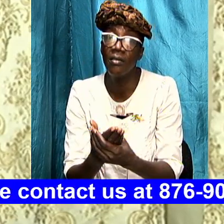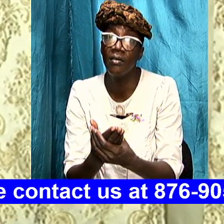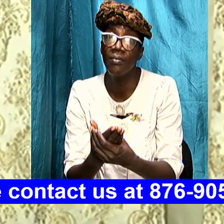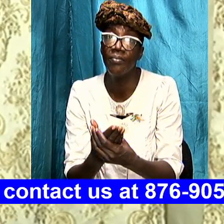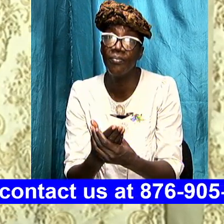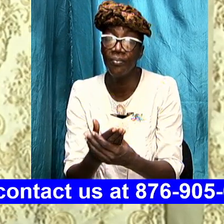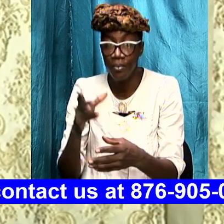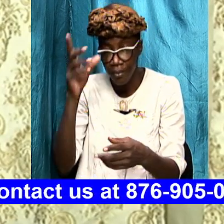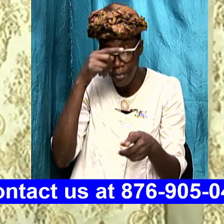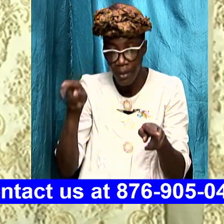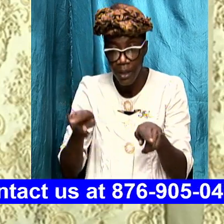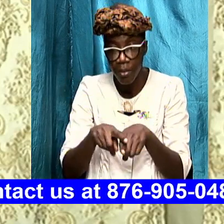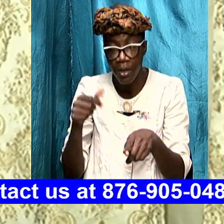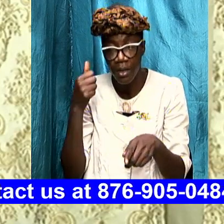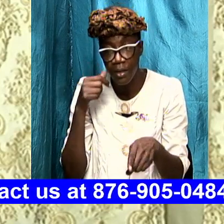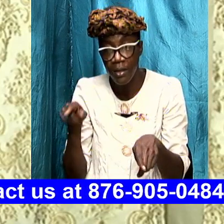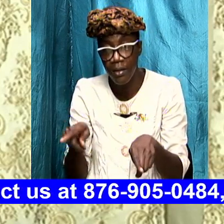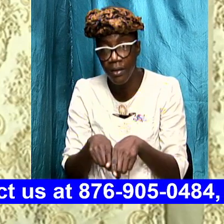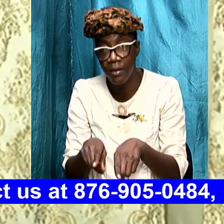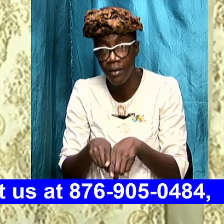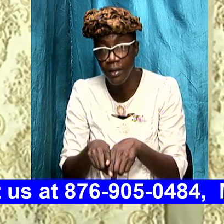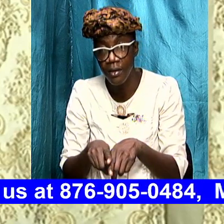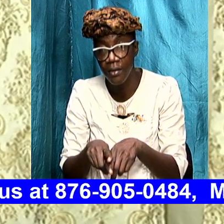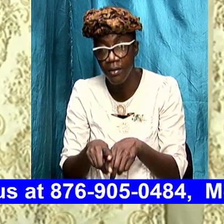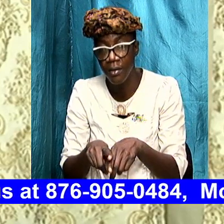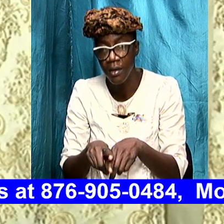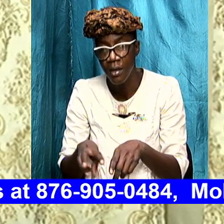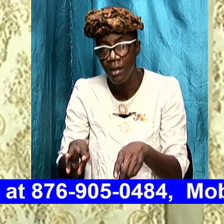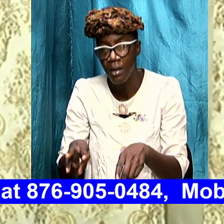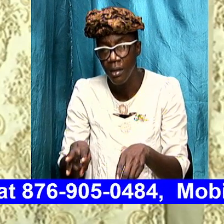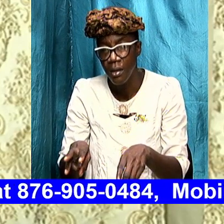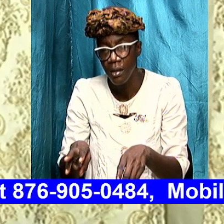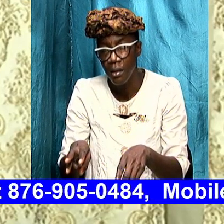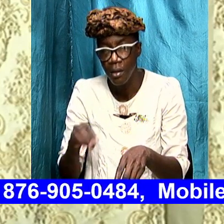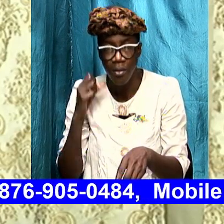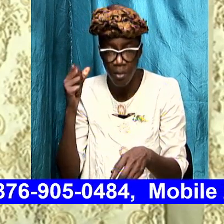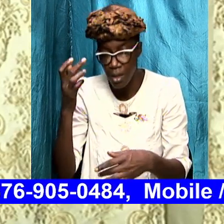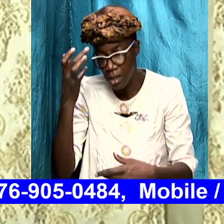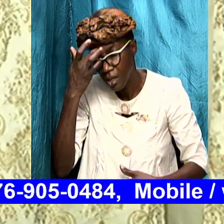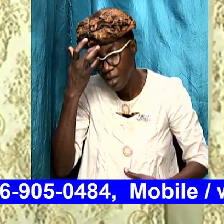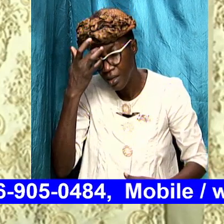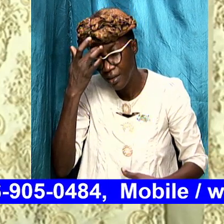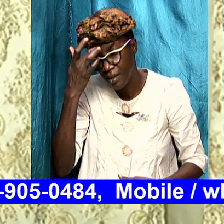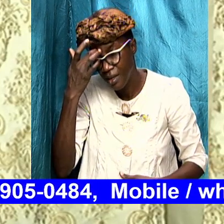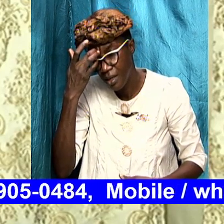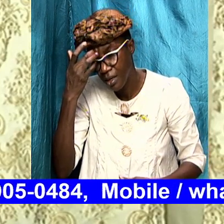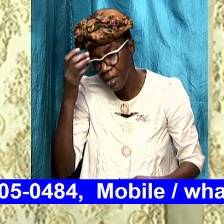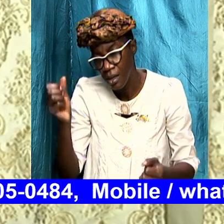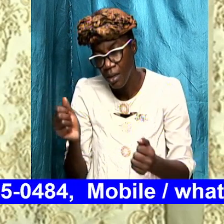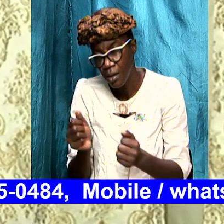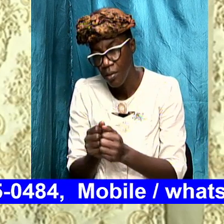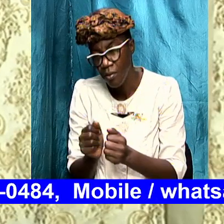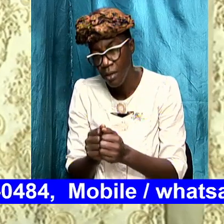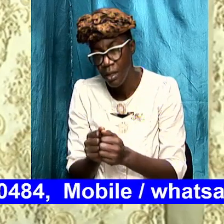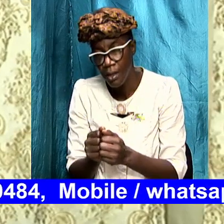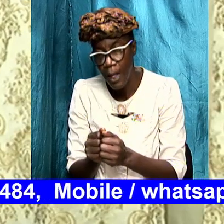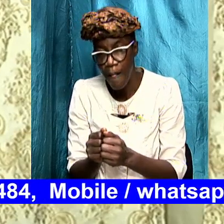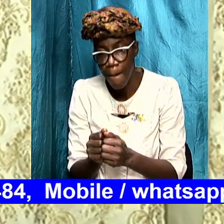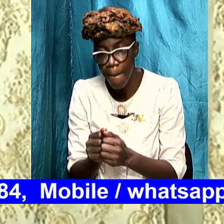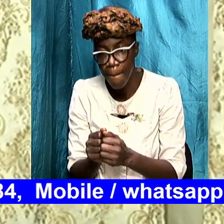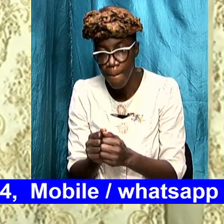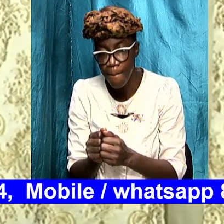brothers and sisters who were ill you know some with the touch of the